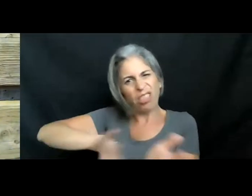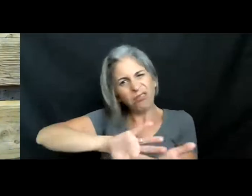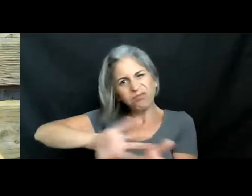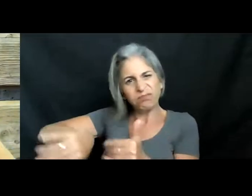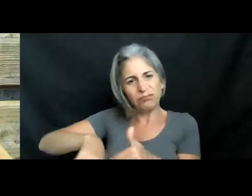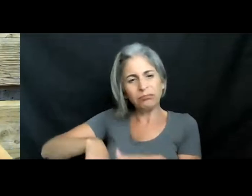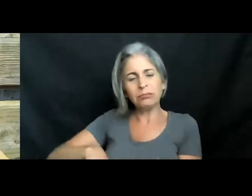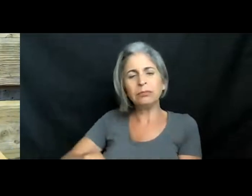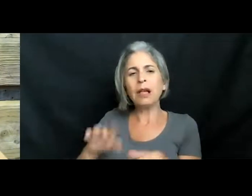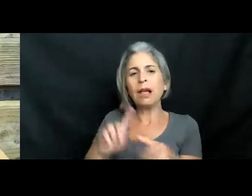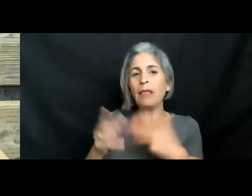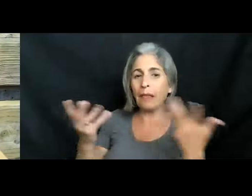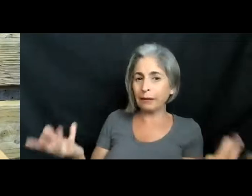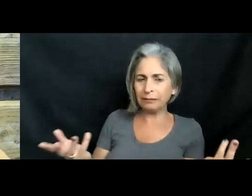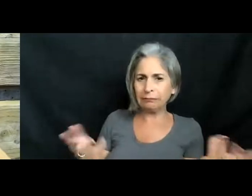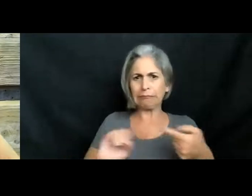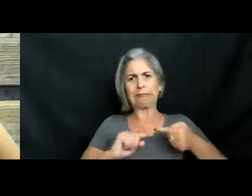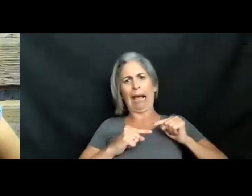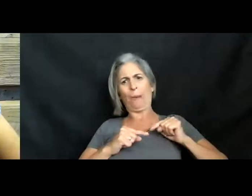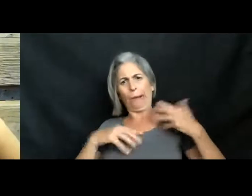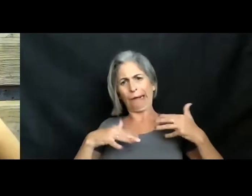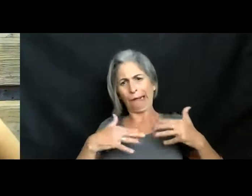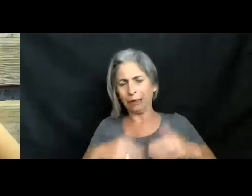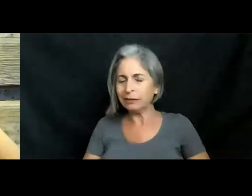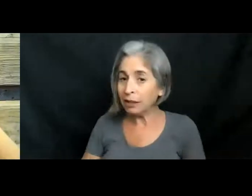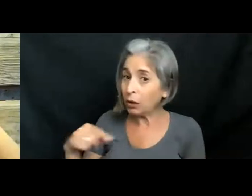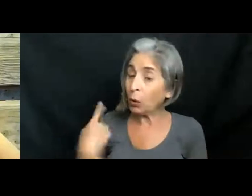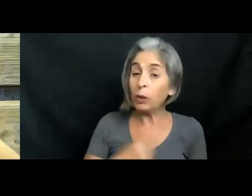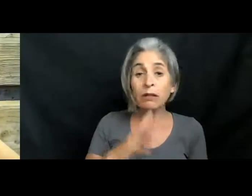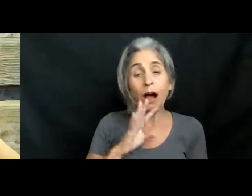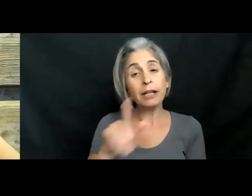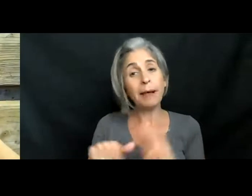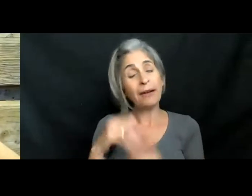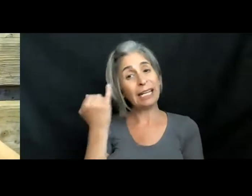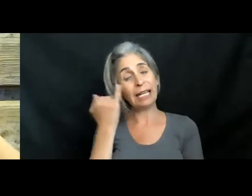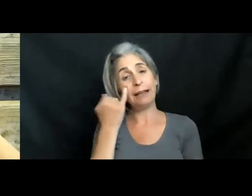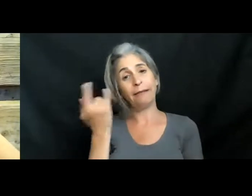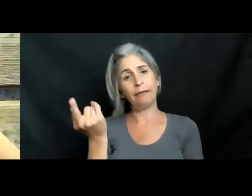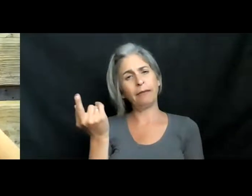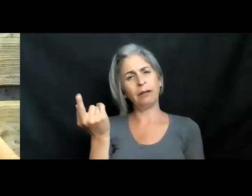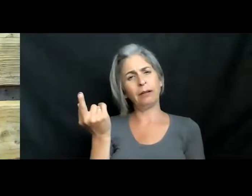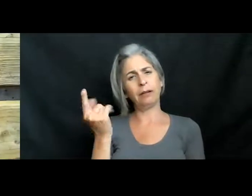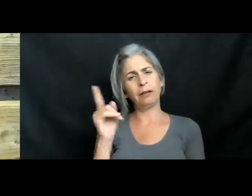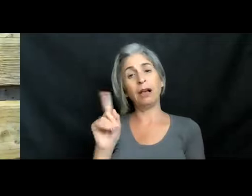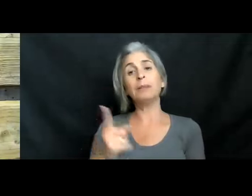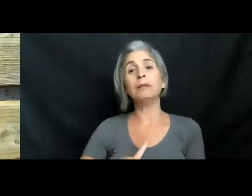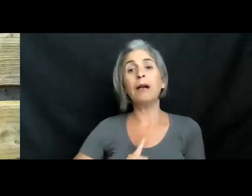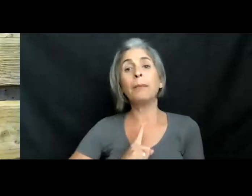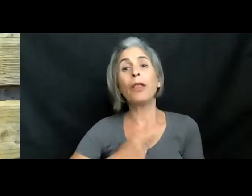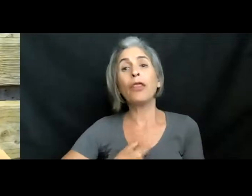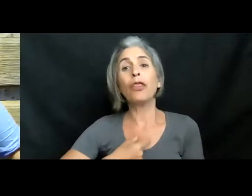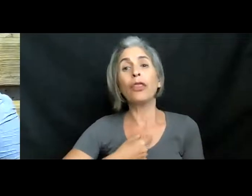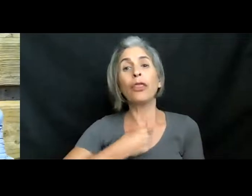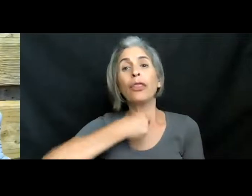And we talked about how it leads up towards his throat, his esophagus.